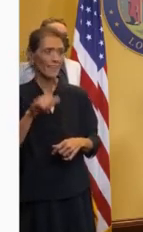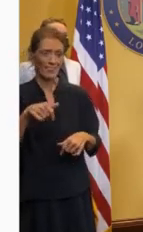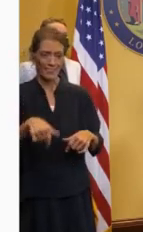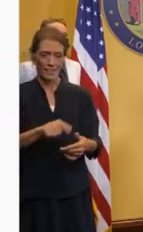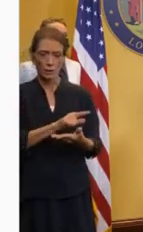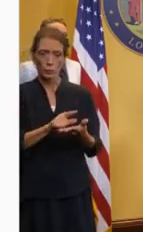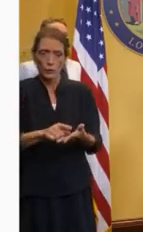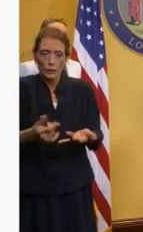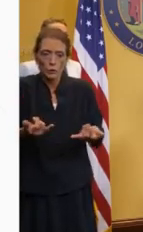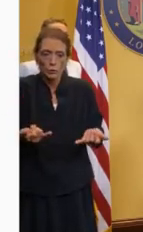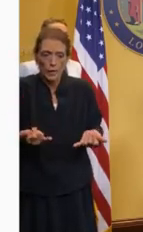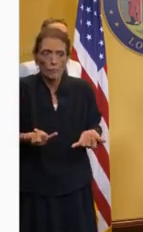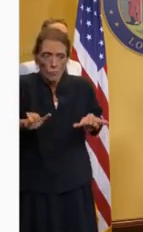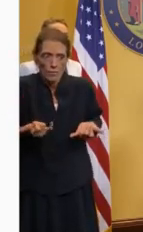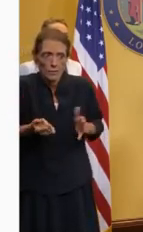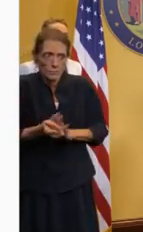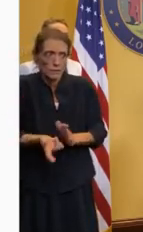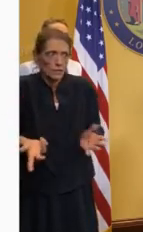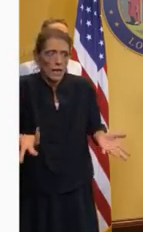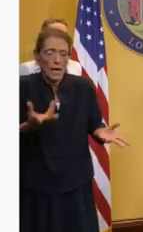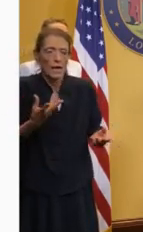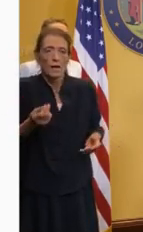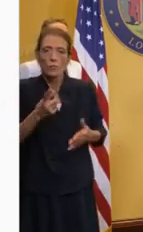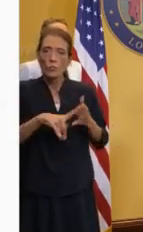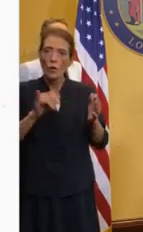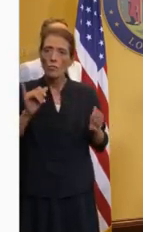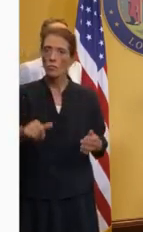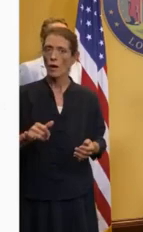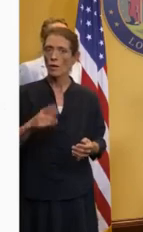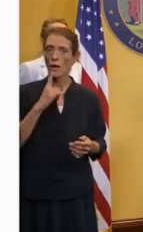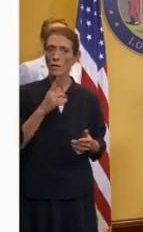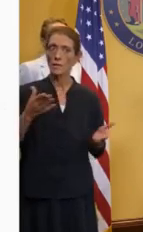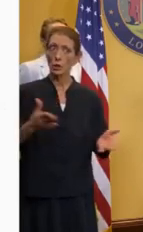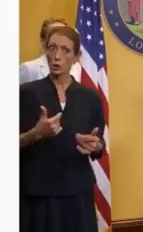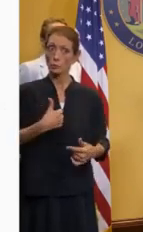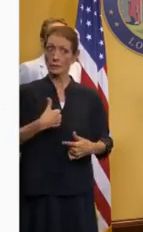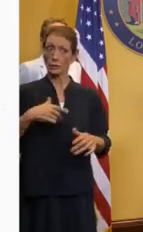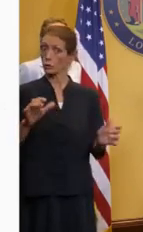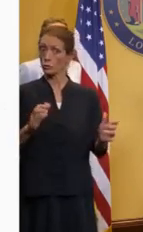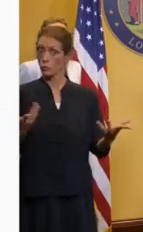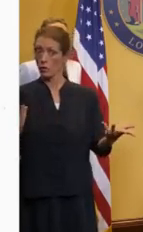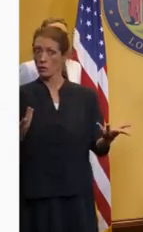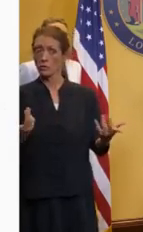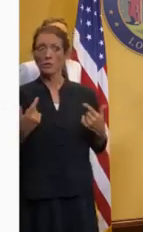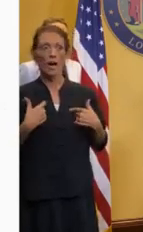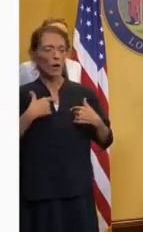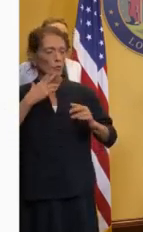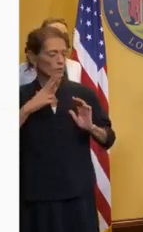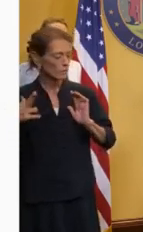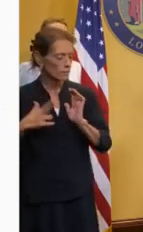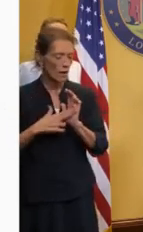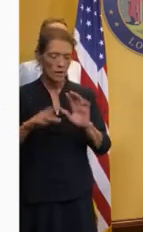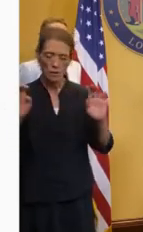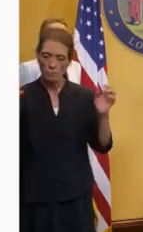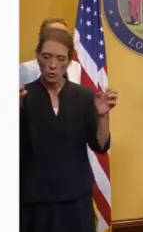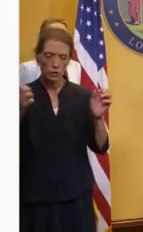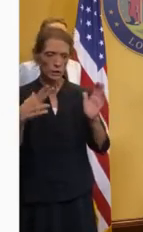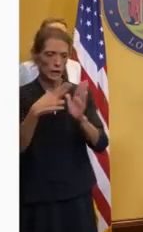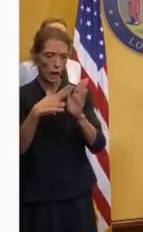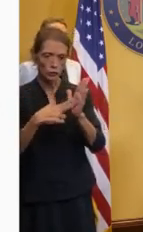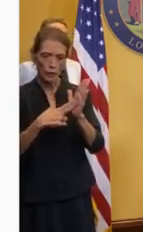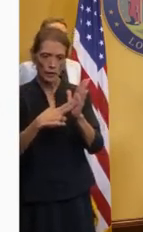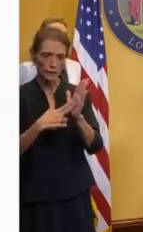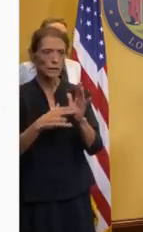week today, right now. And what that has now prompted me to do is sign an emergency contract